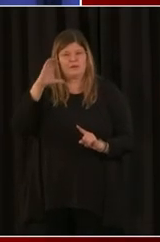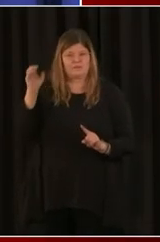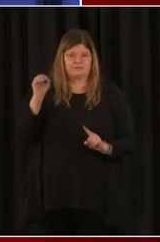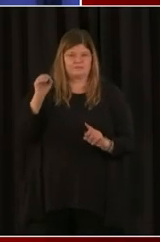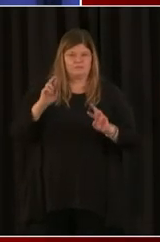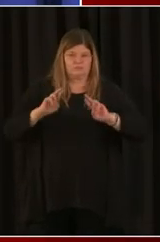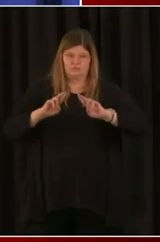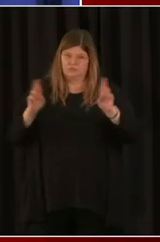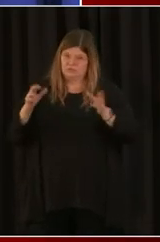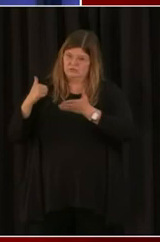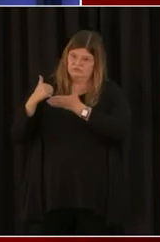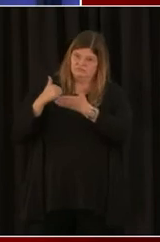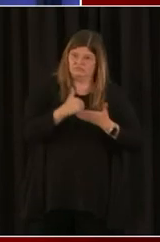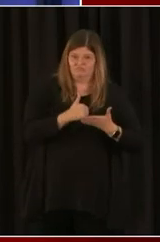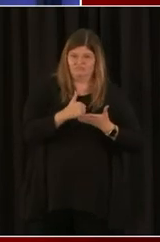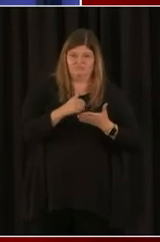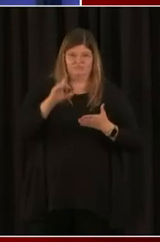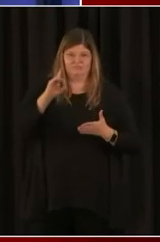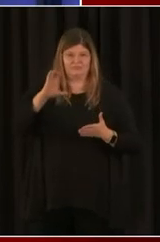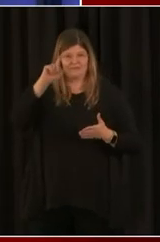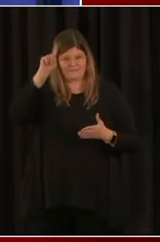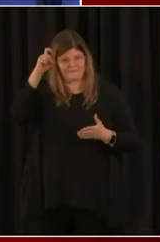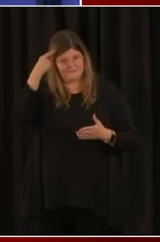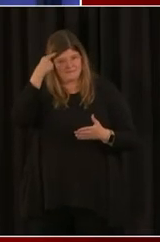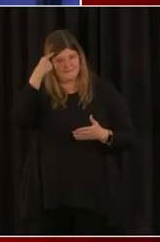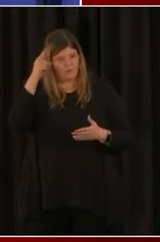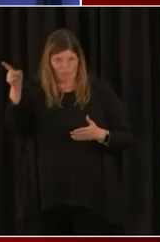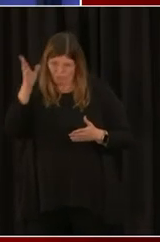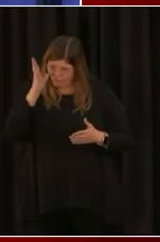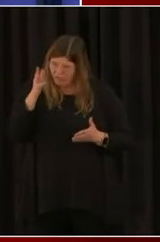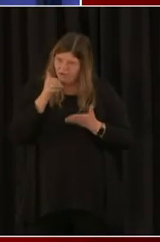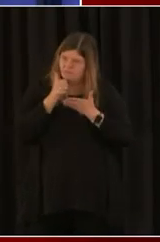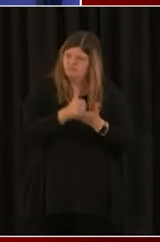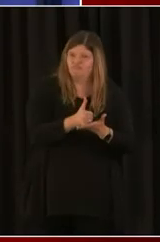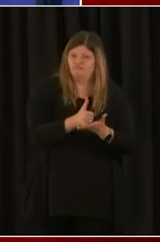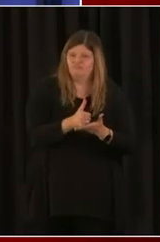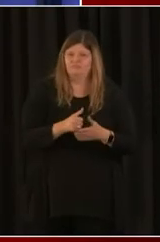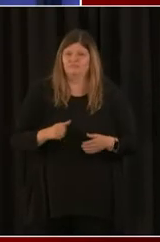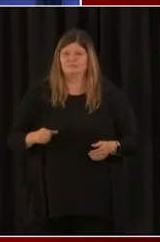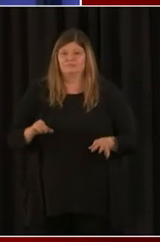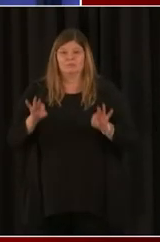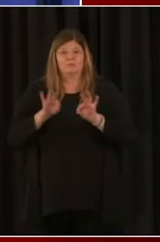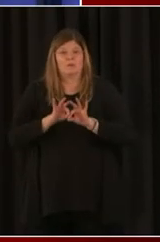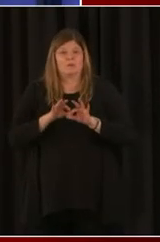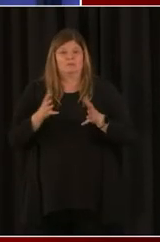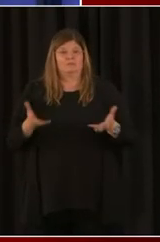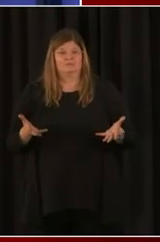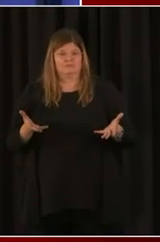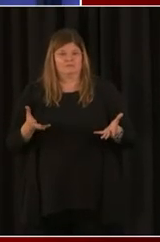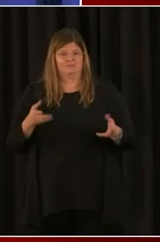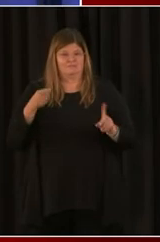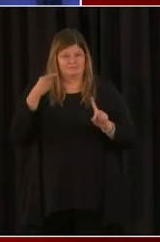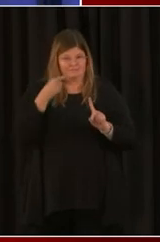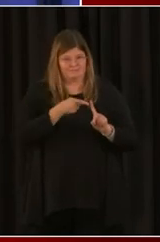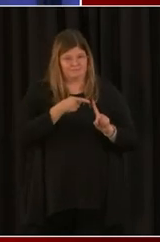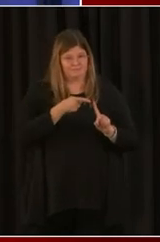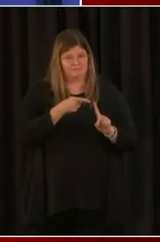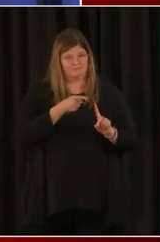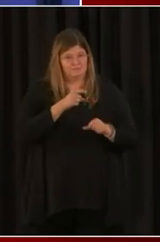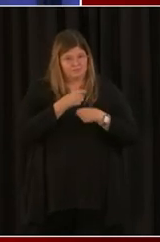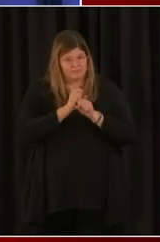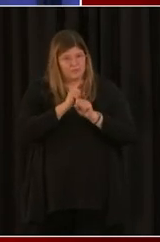the Bowser administration, there are a million ways to get that help. But, again, first go to your source, make sure you're in line,